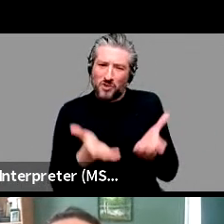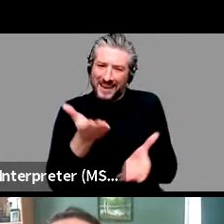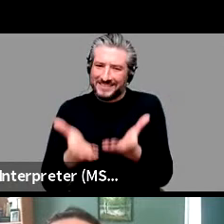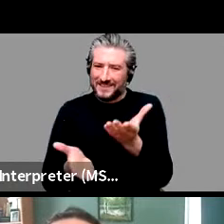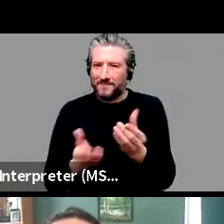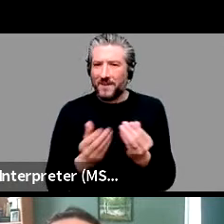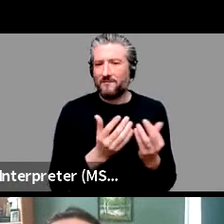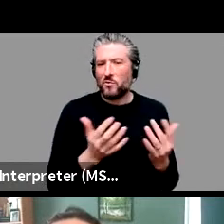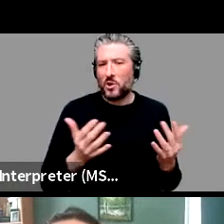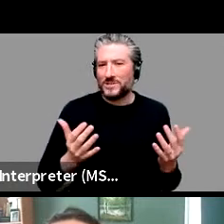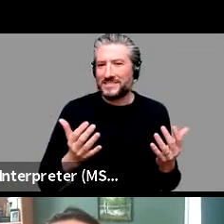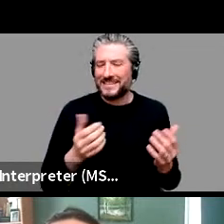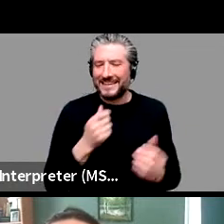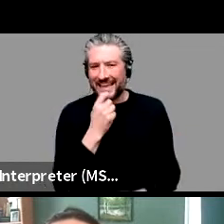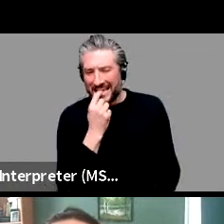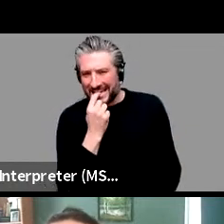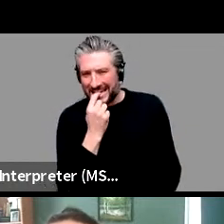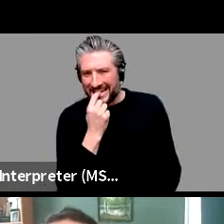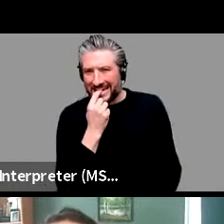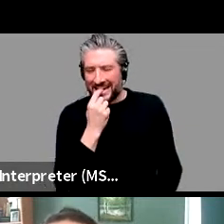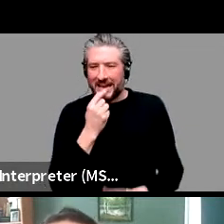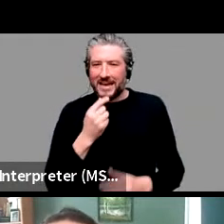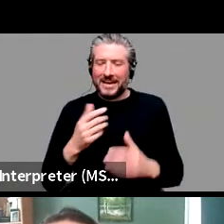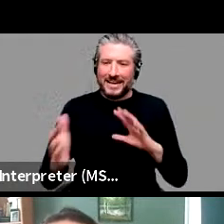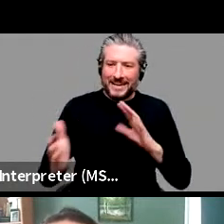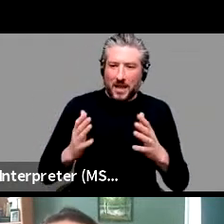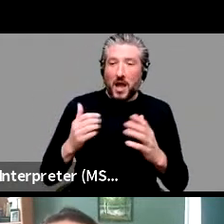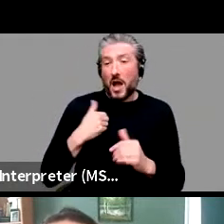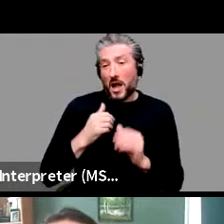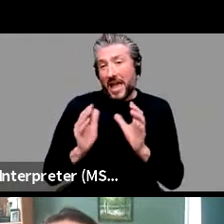Um, but yeah, I take your point. Um,